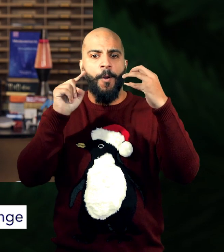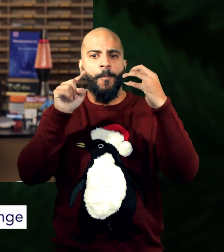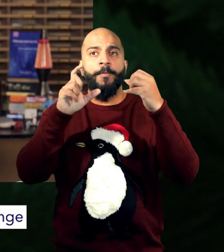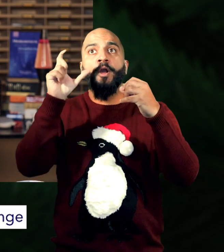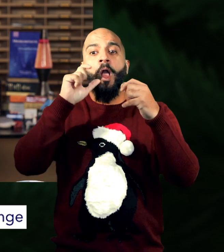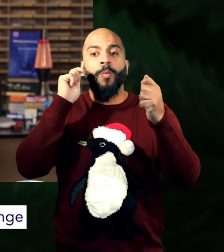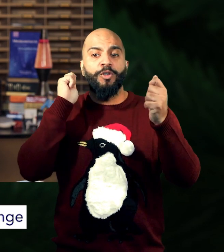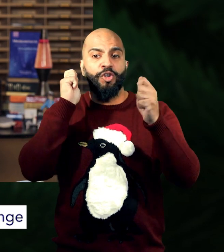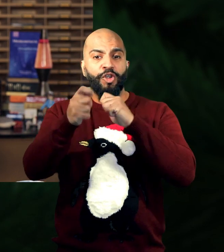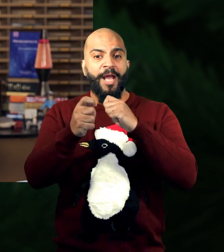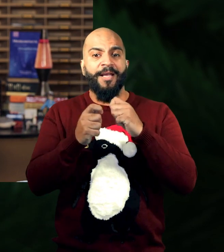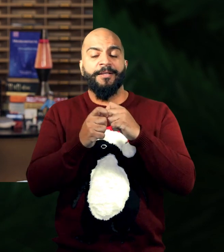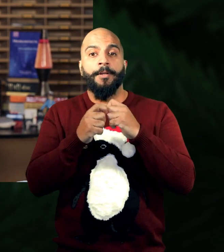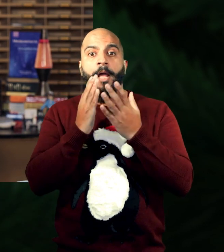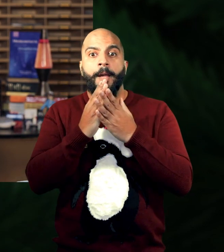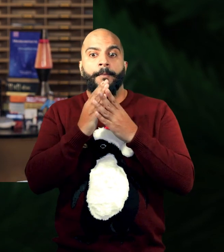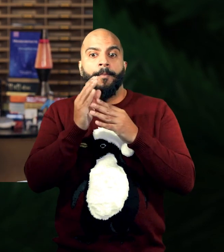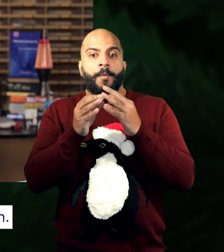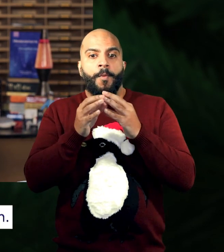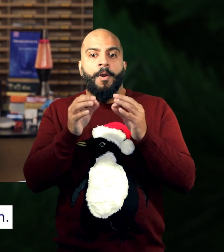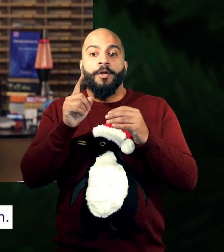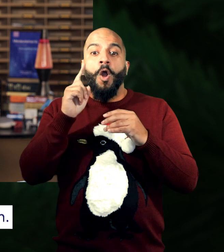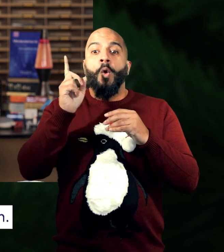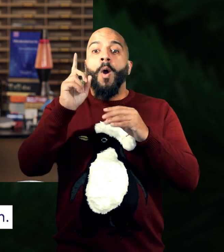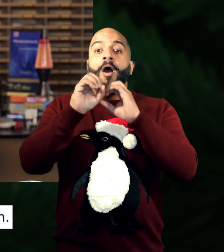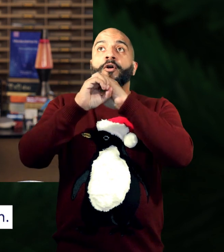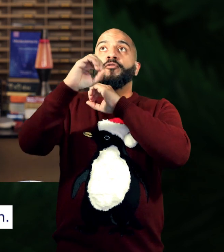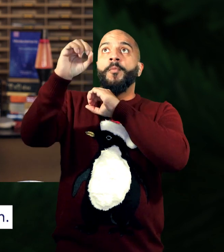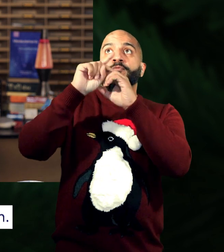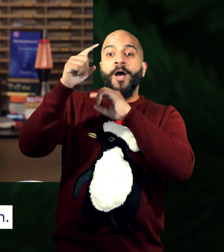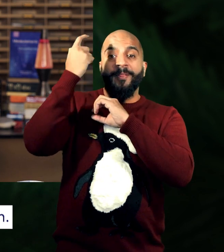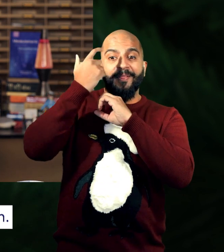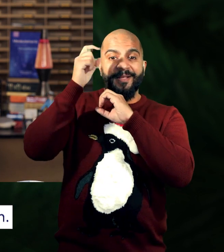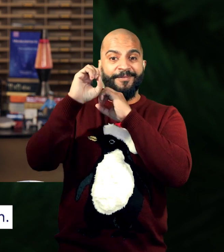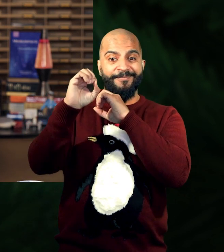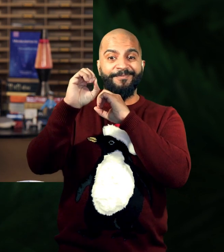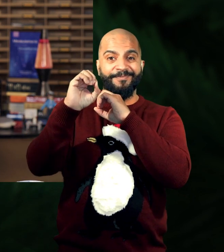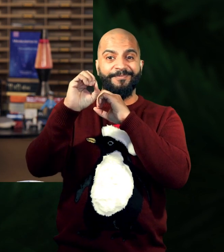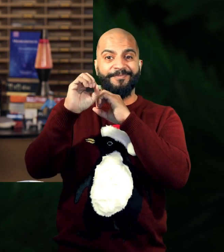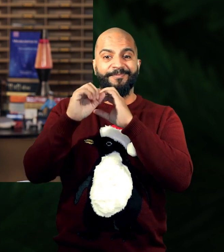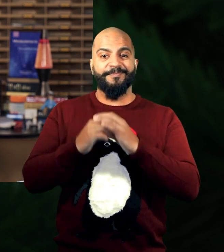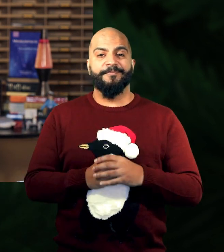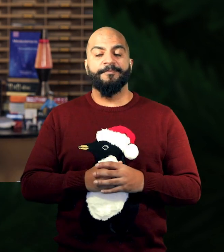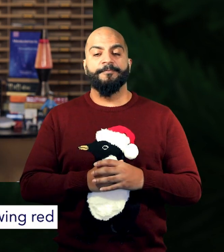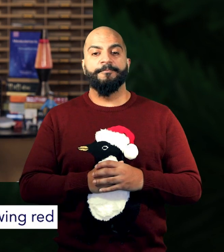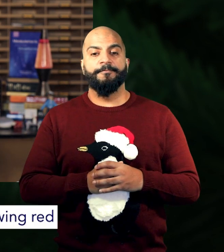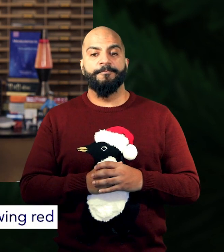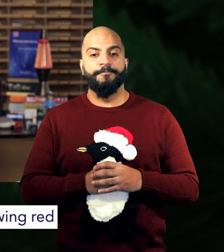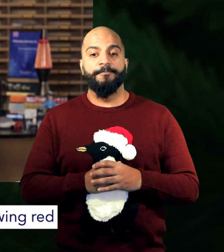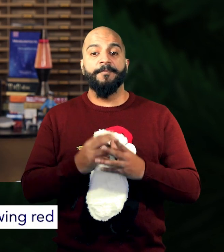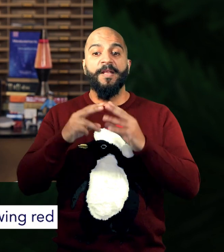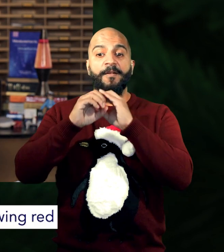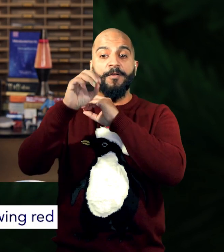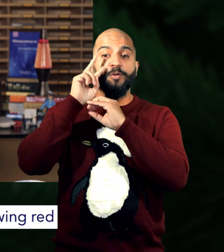colour of the object would change, and quite a lot. And this is what the telescopes were picking up on. So,